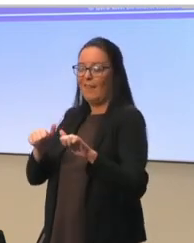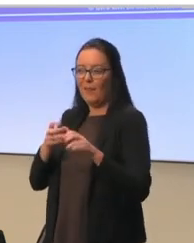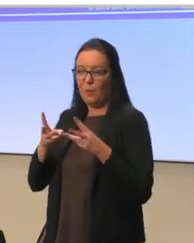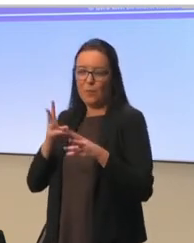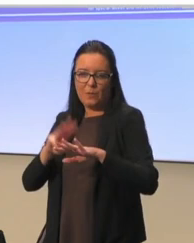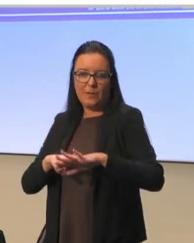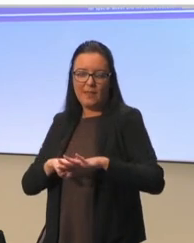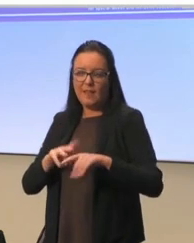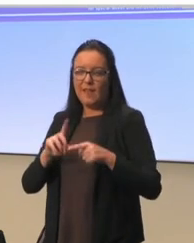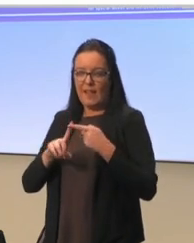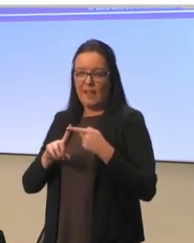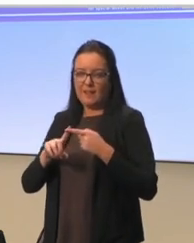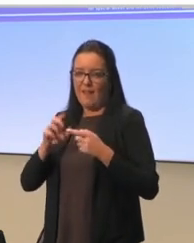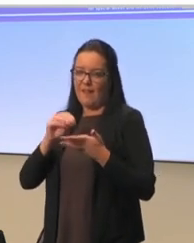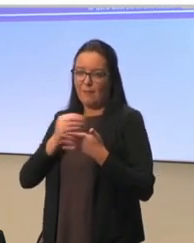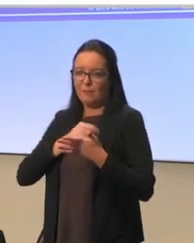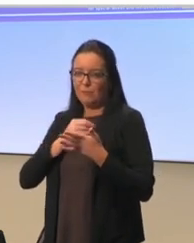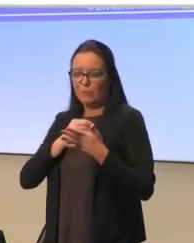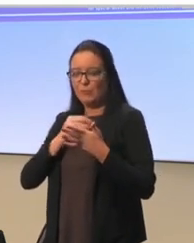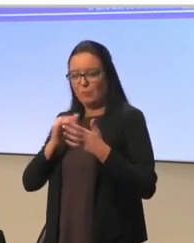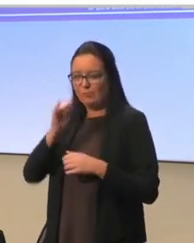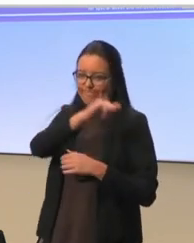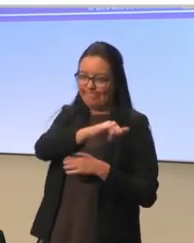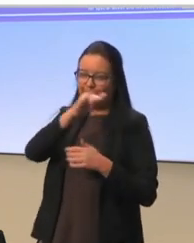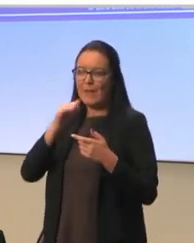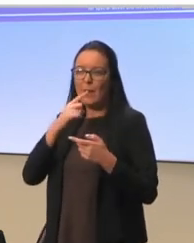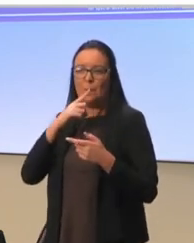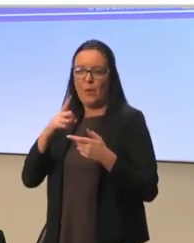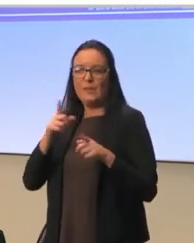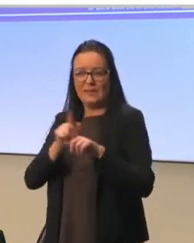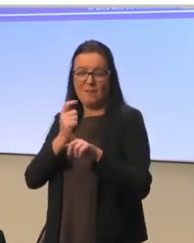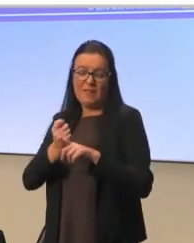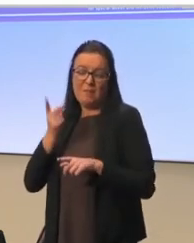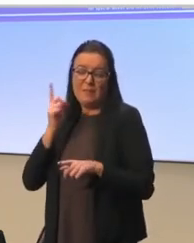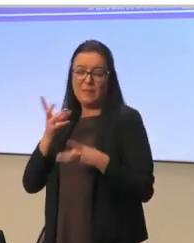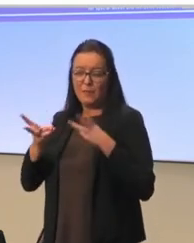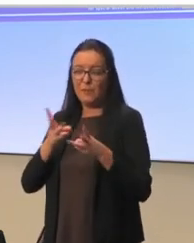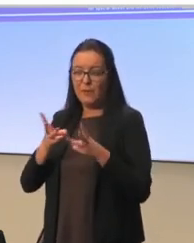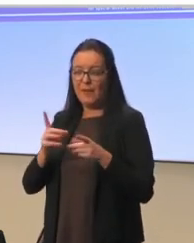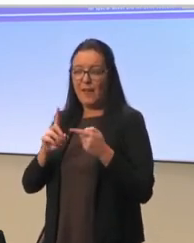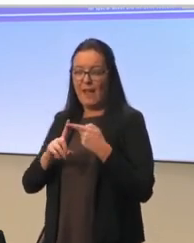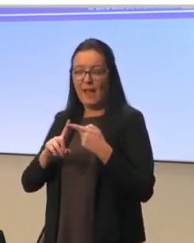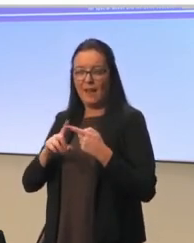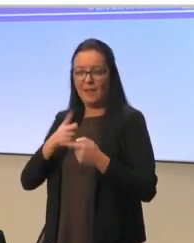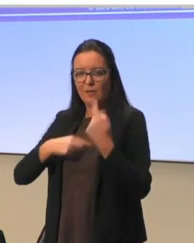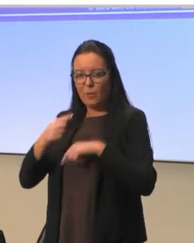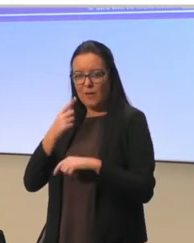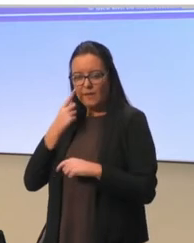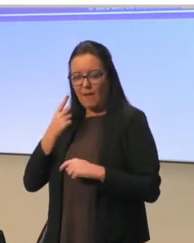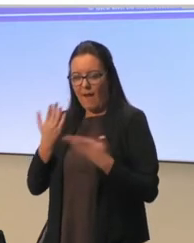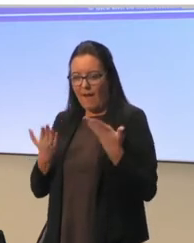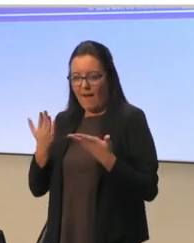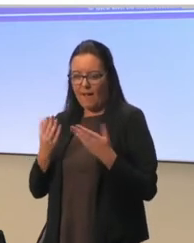translate forward and backward. But it worked. And we were very astonished how motivated learners were.